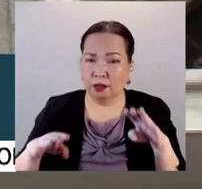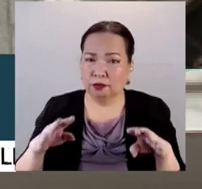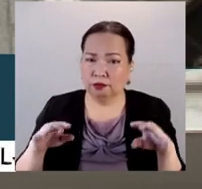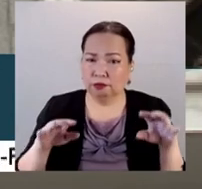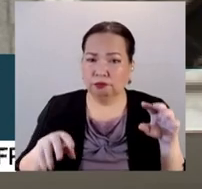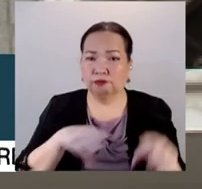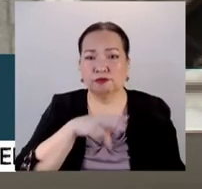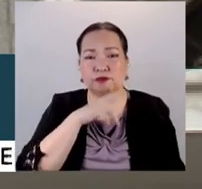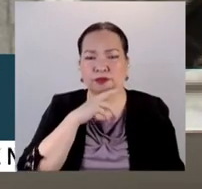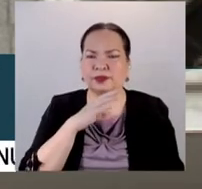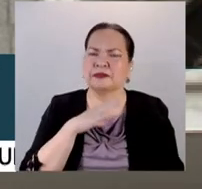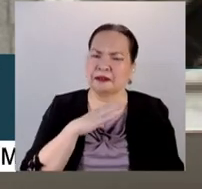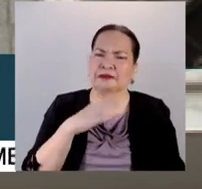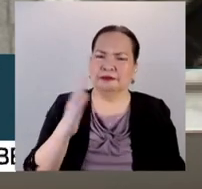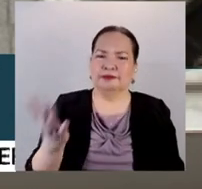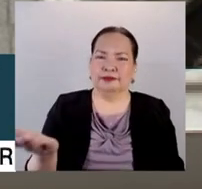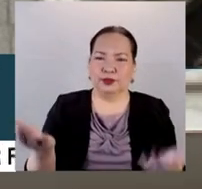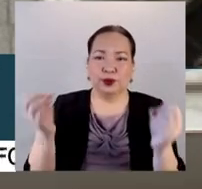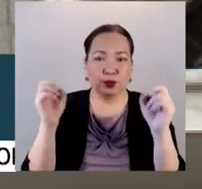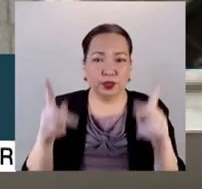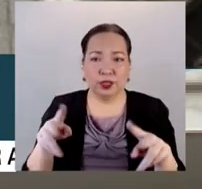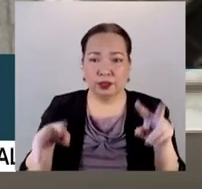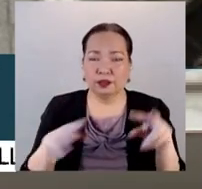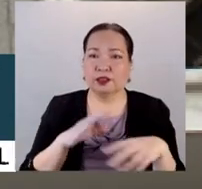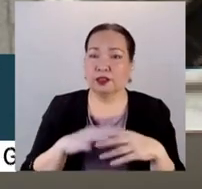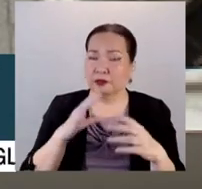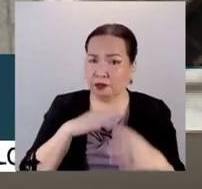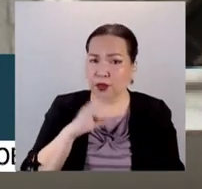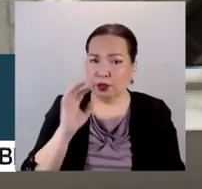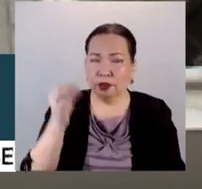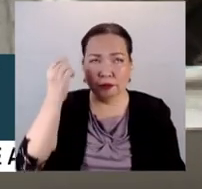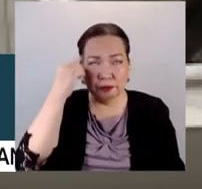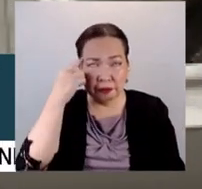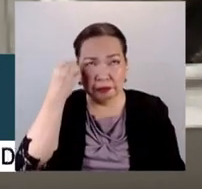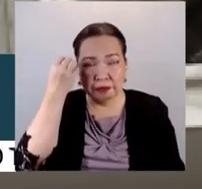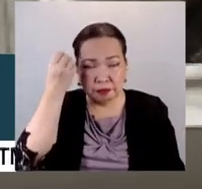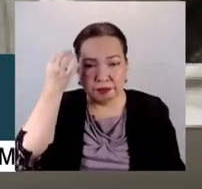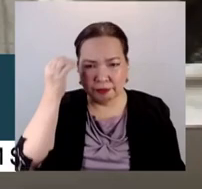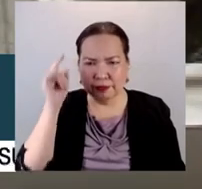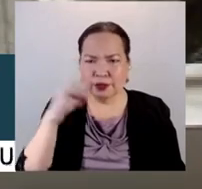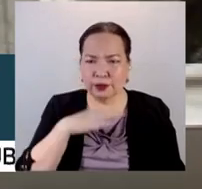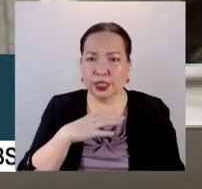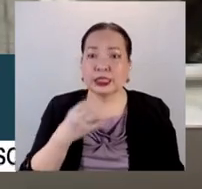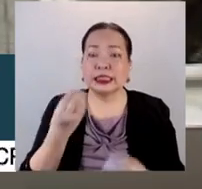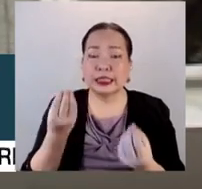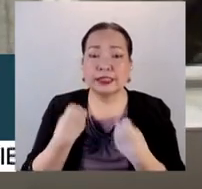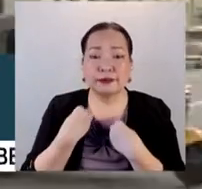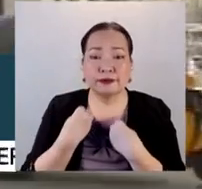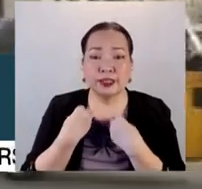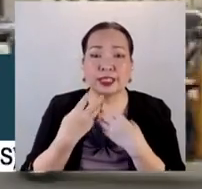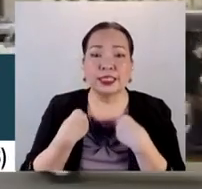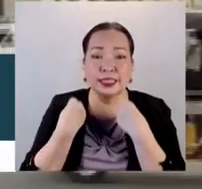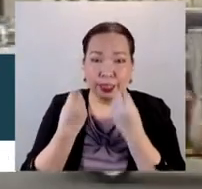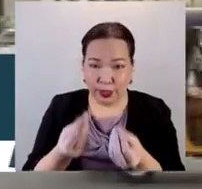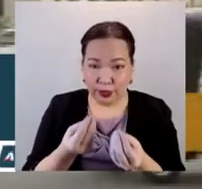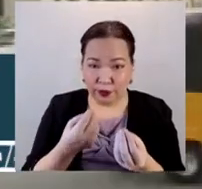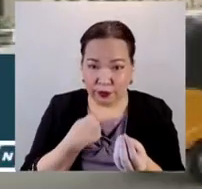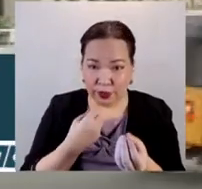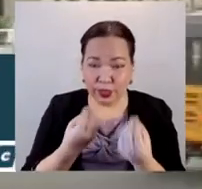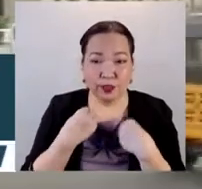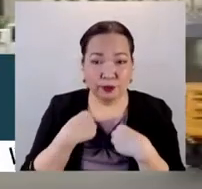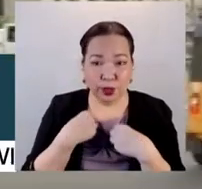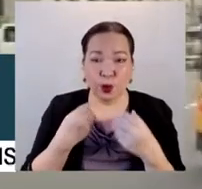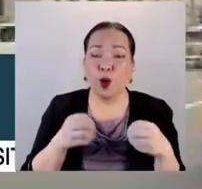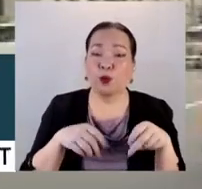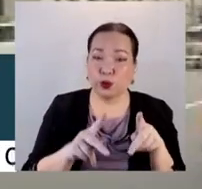yung inyong doubt sa akin. Tama rin naman po na mag-intertain kayo ng mga agam-agam. But try to give us an opportunity. At least when I was a commissioner